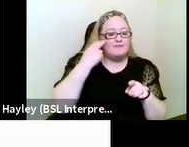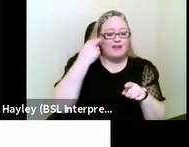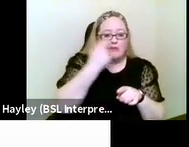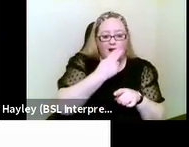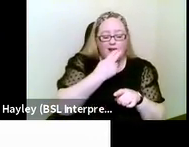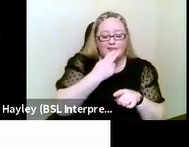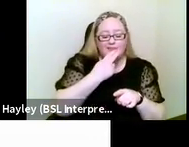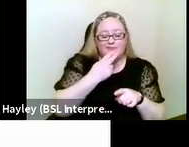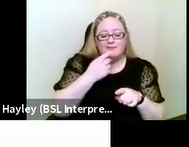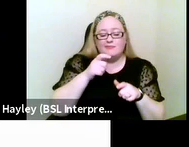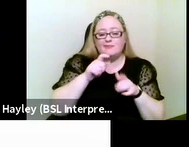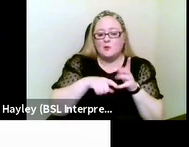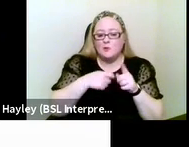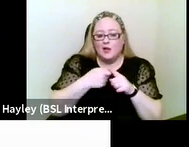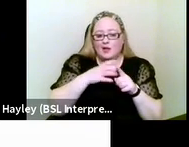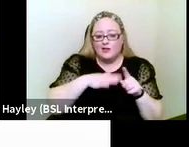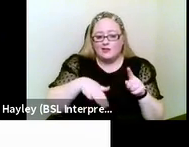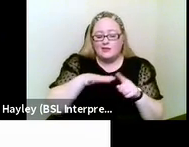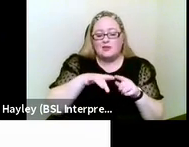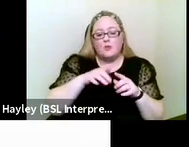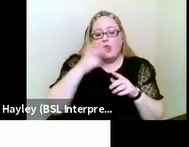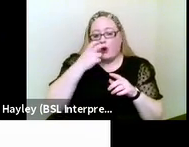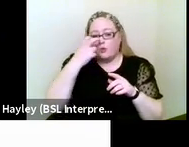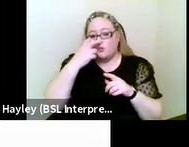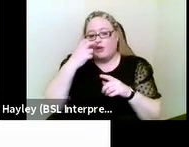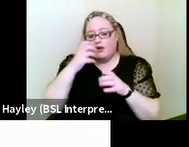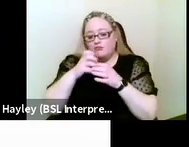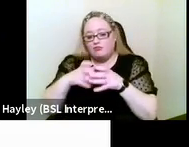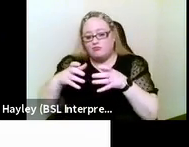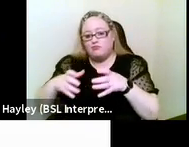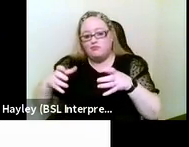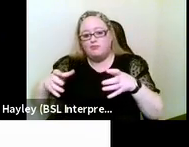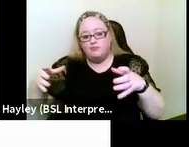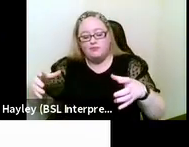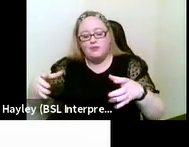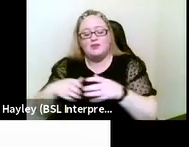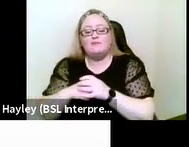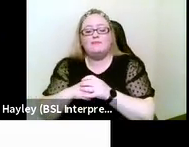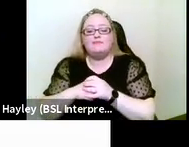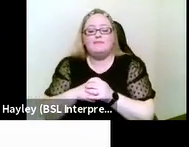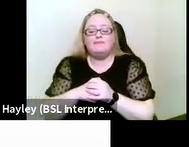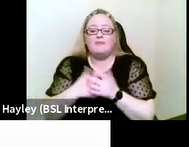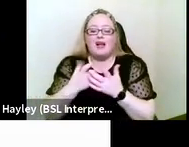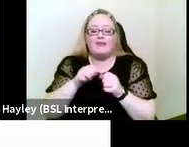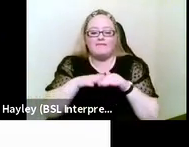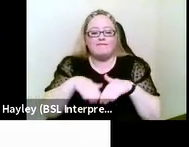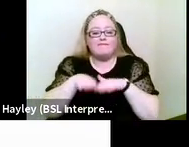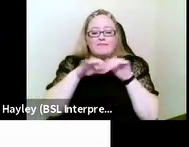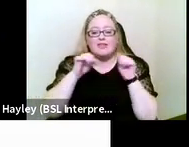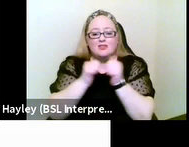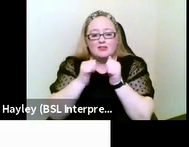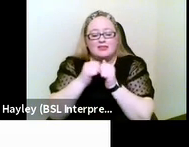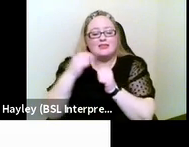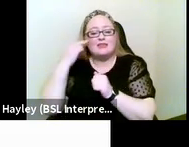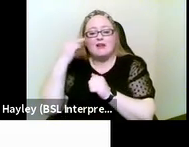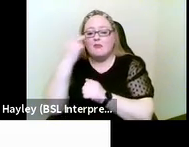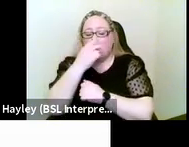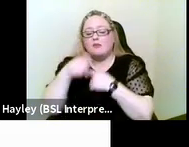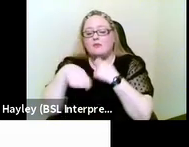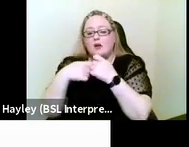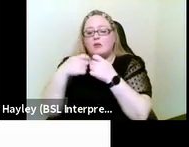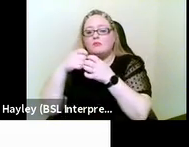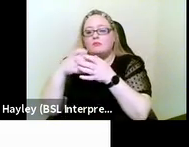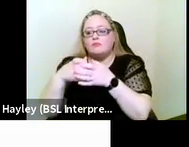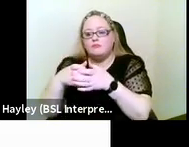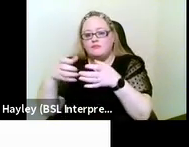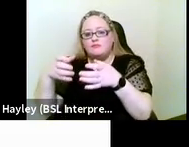population and there's consensus that deaf, blindness, the prevalence of deaf, blindness increases with age. And so,